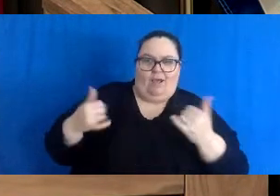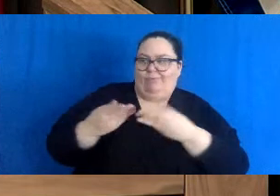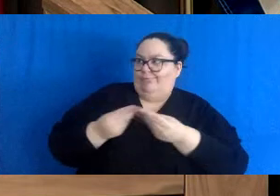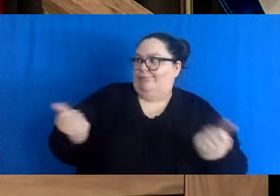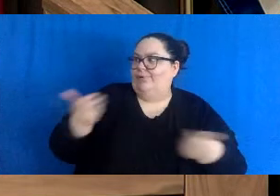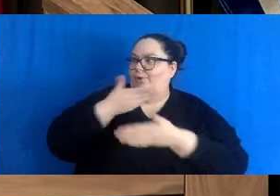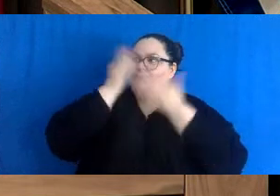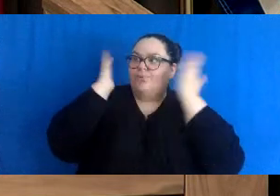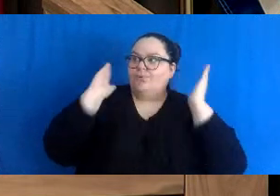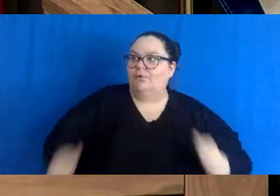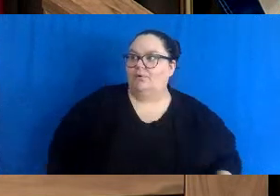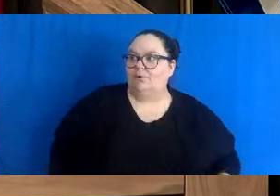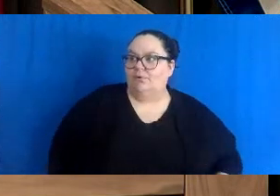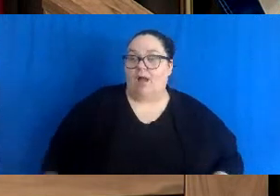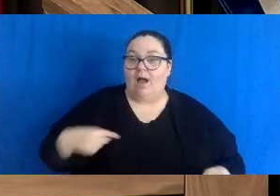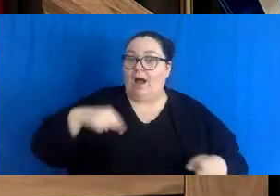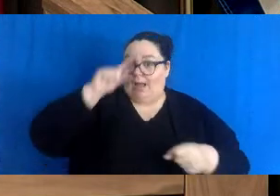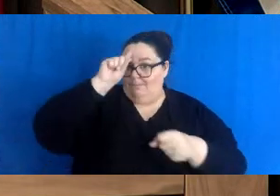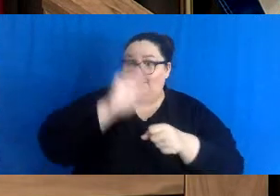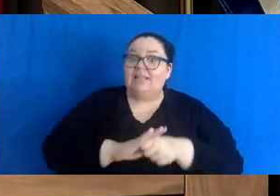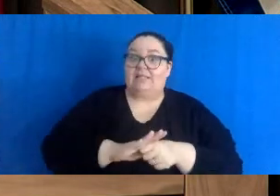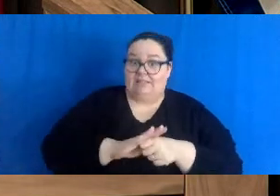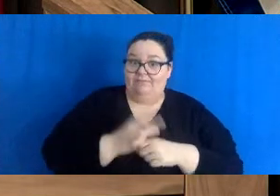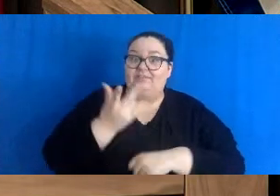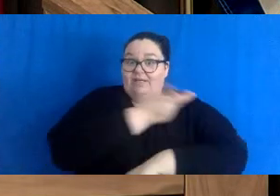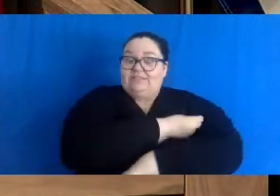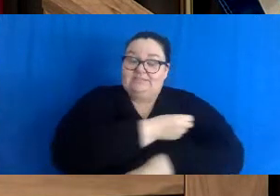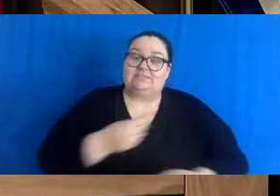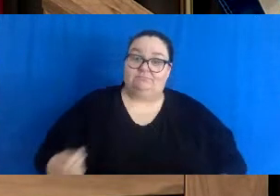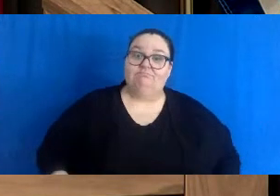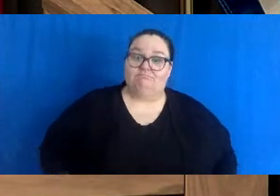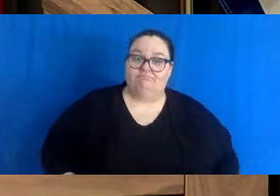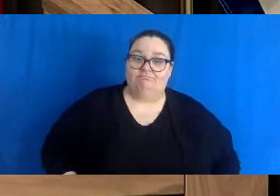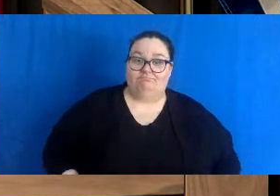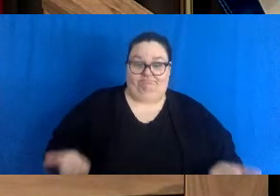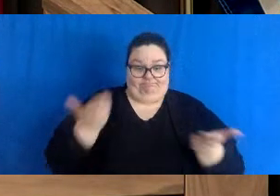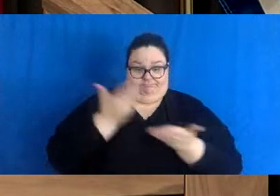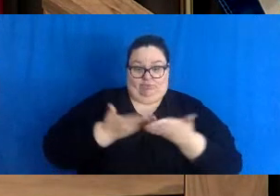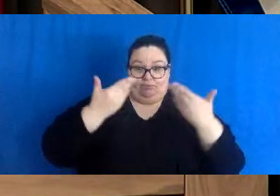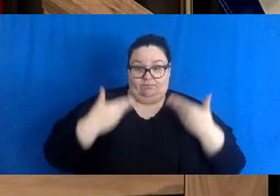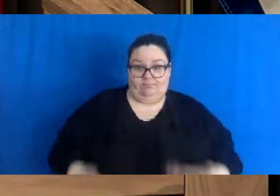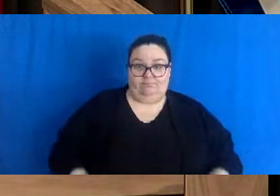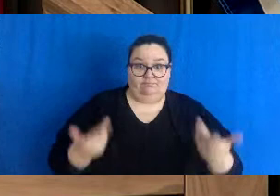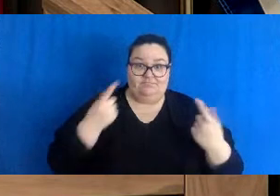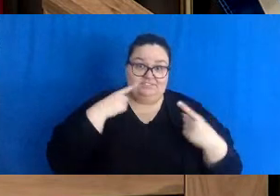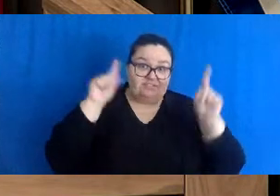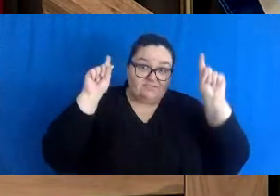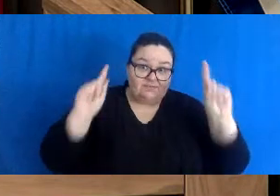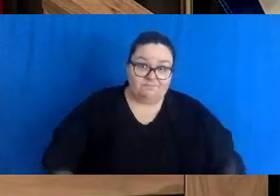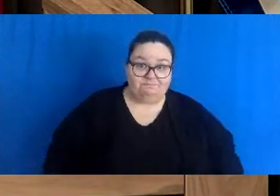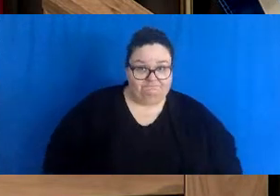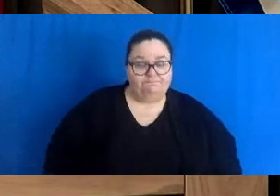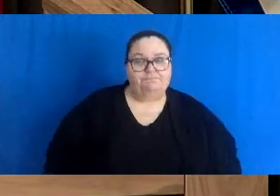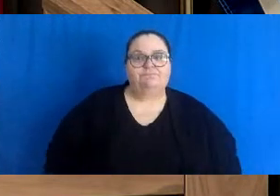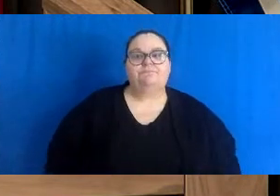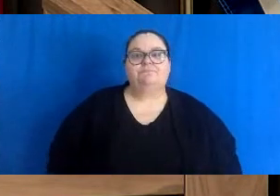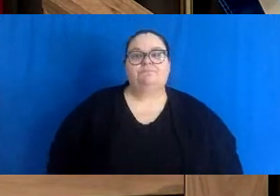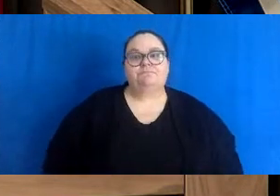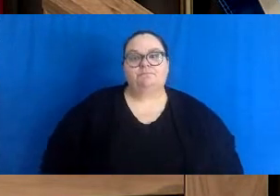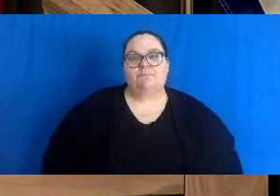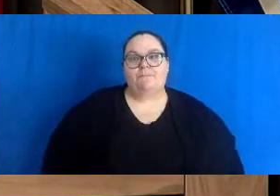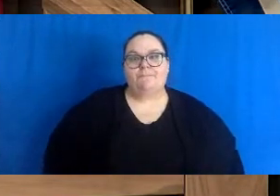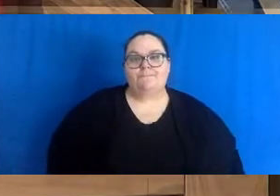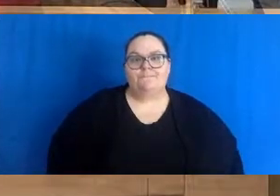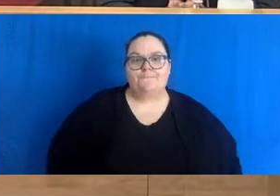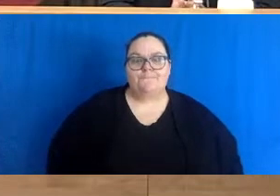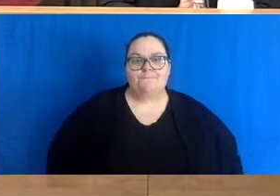am a believer in the vaccinations and I'm living proof that they work thank you Isabelle